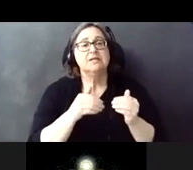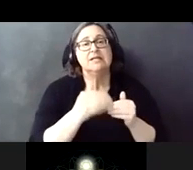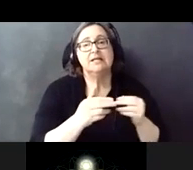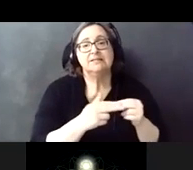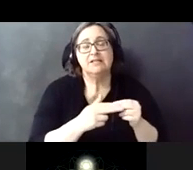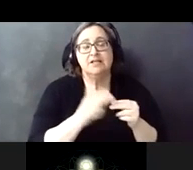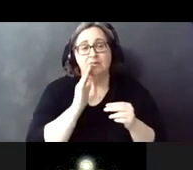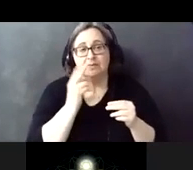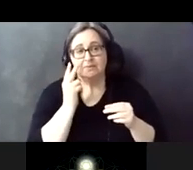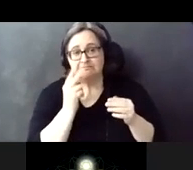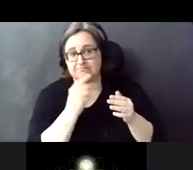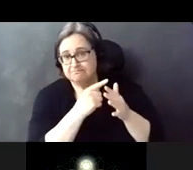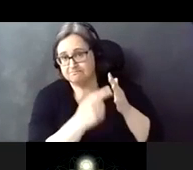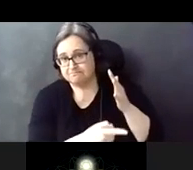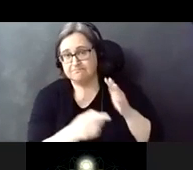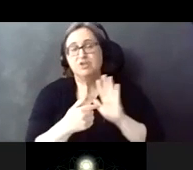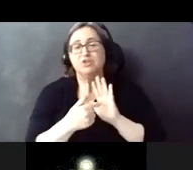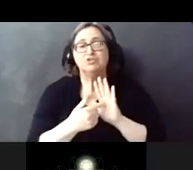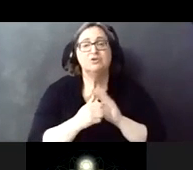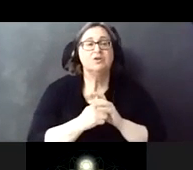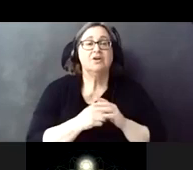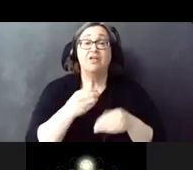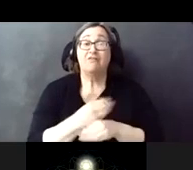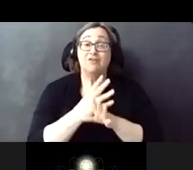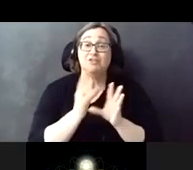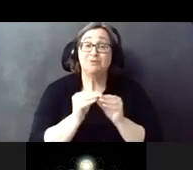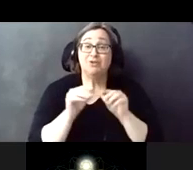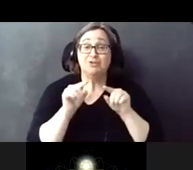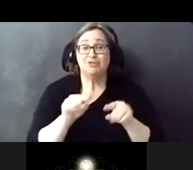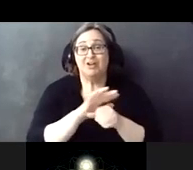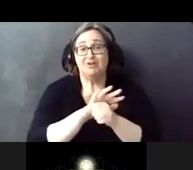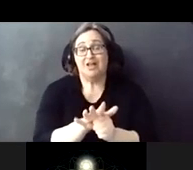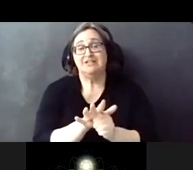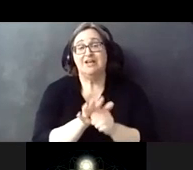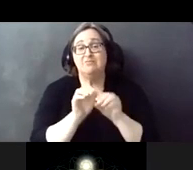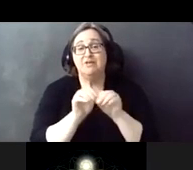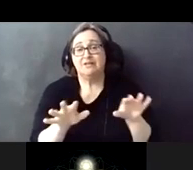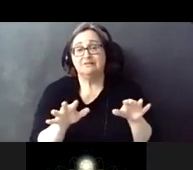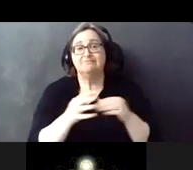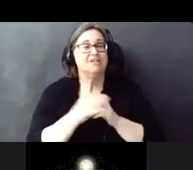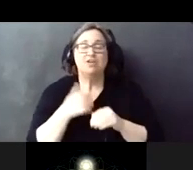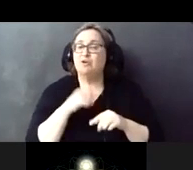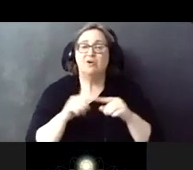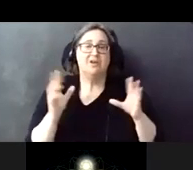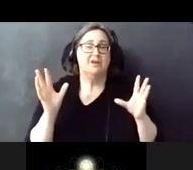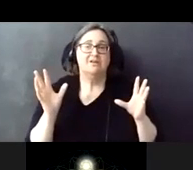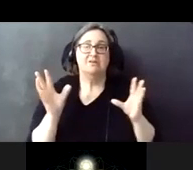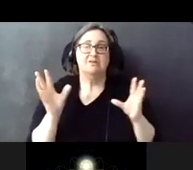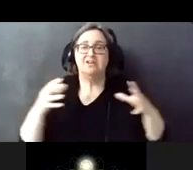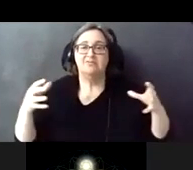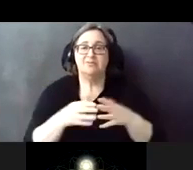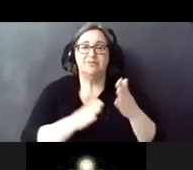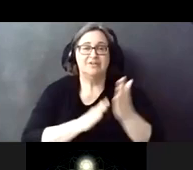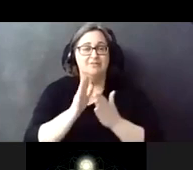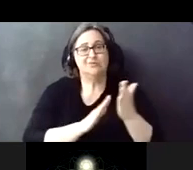look at those uh obviously this virtual meeting uh during these pandemic times uh we we can't meet in person as